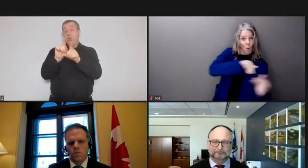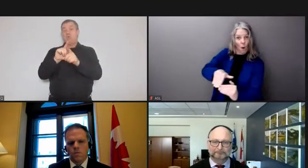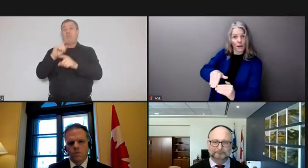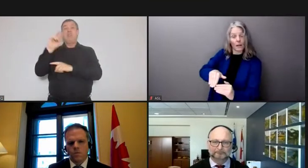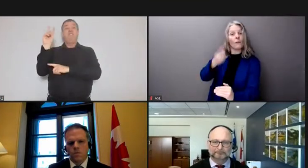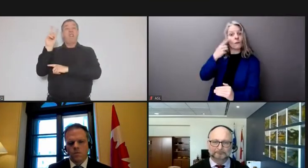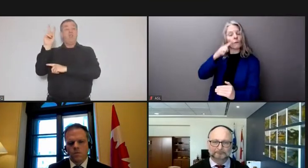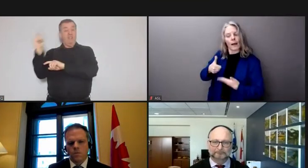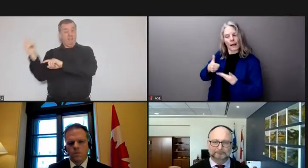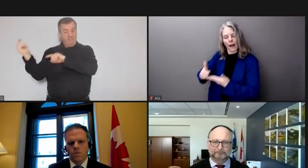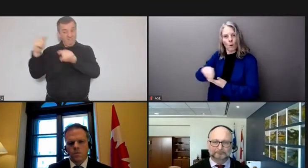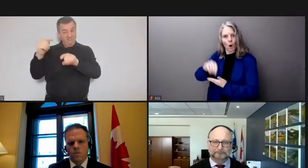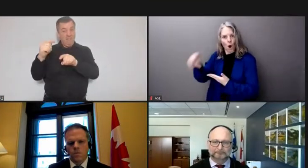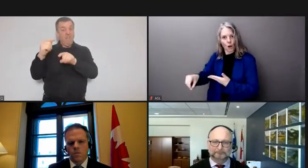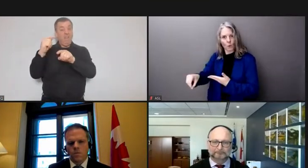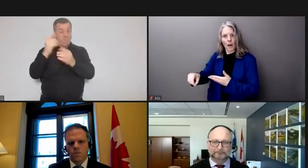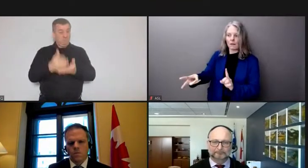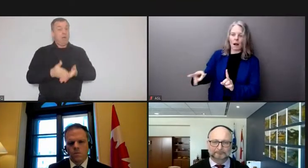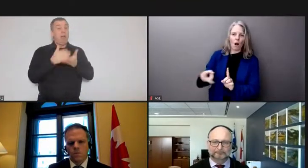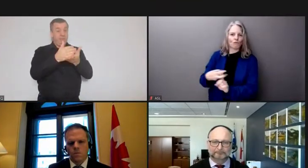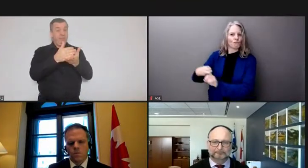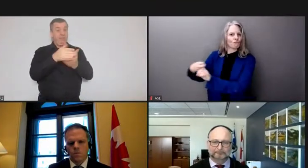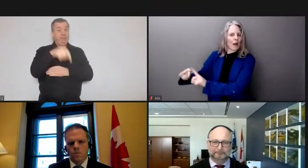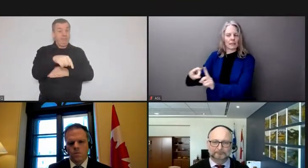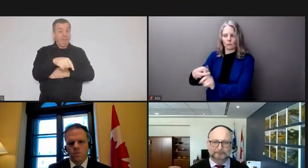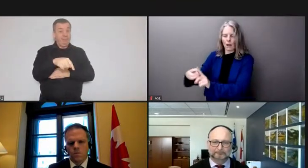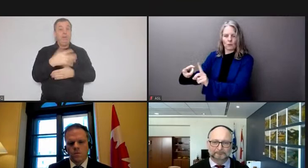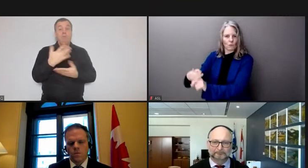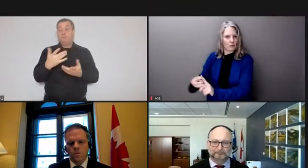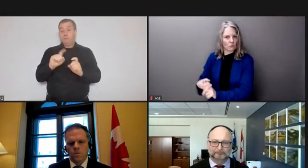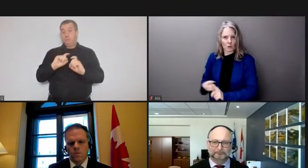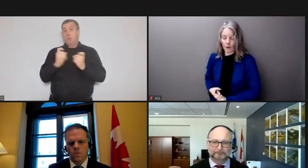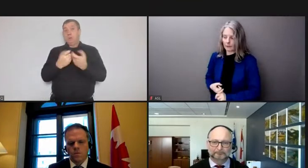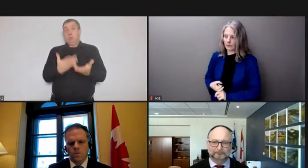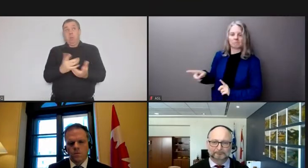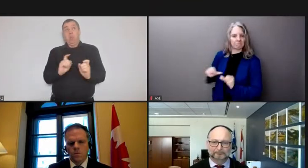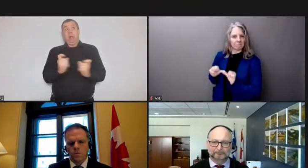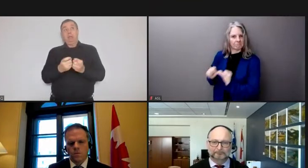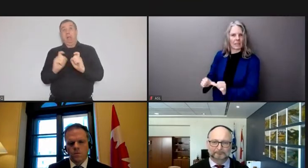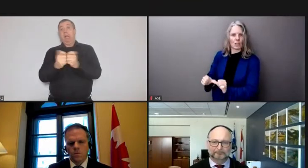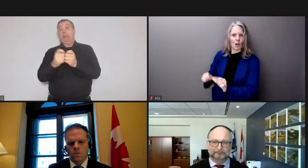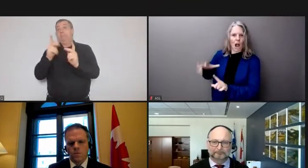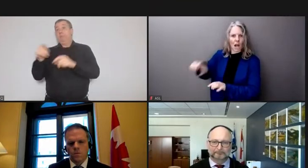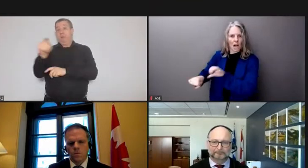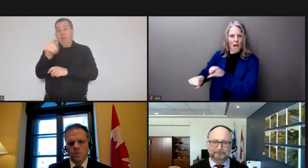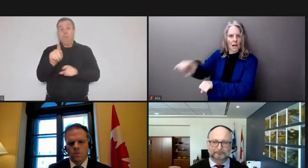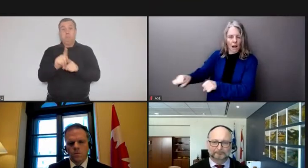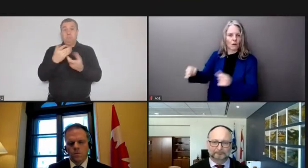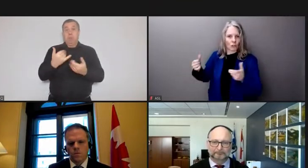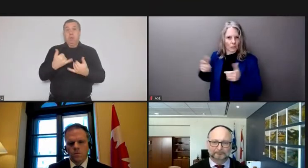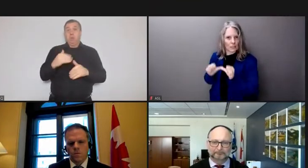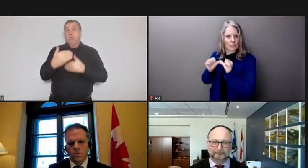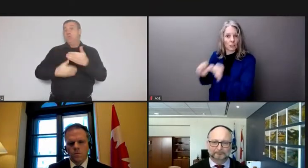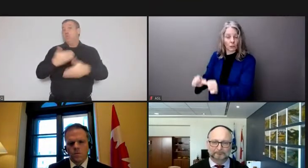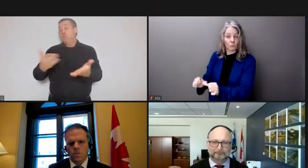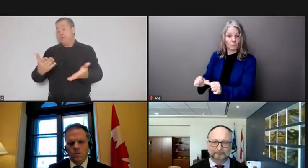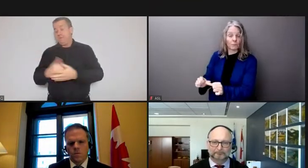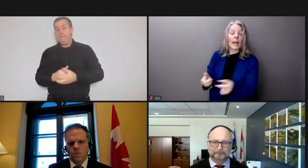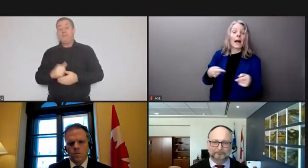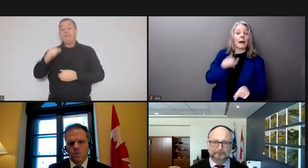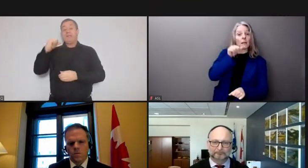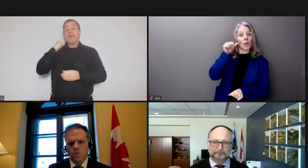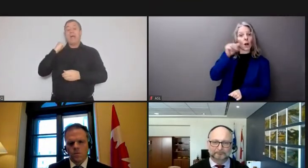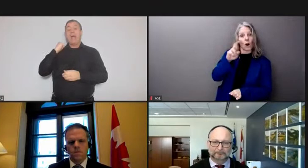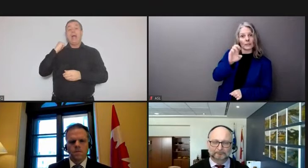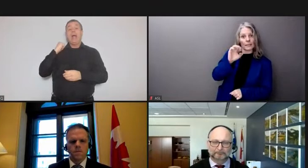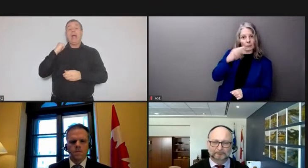action arrests are being made and the operation is ongoing yesterday the members of the rcmp opp